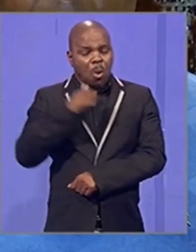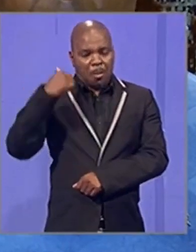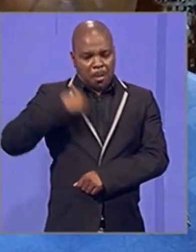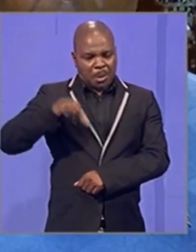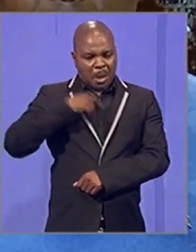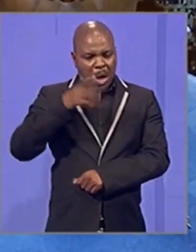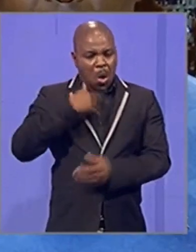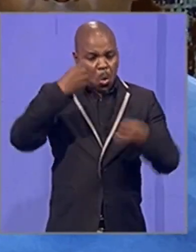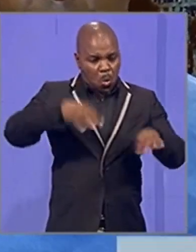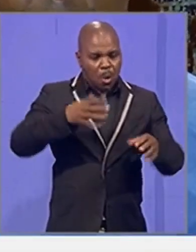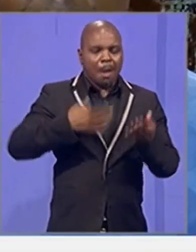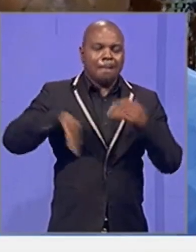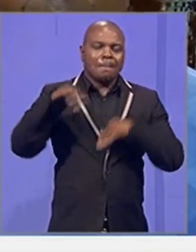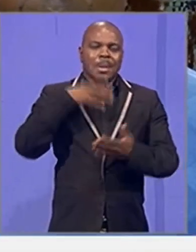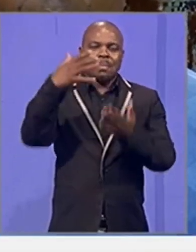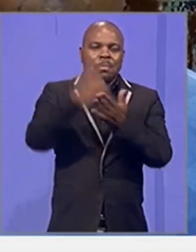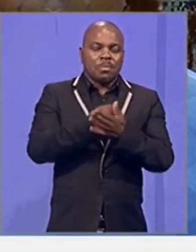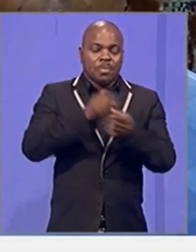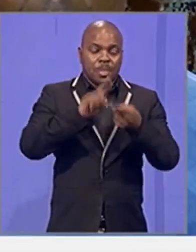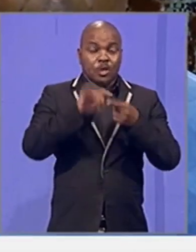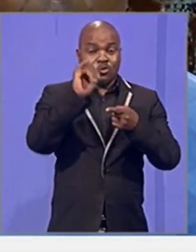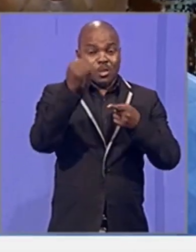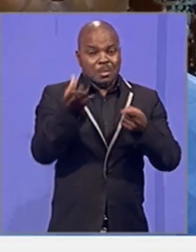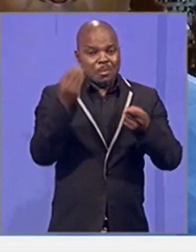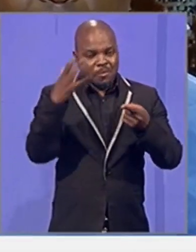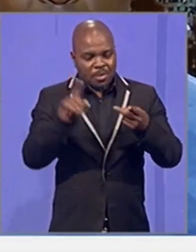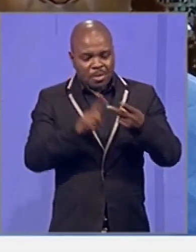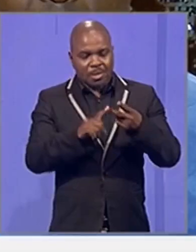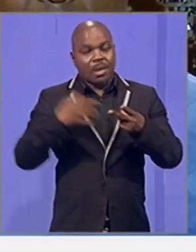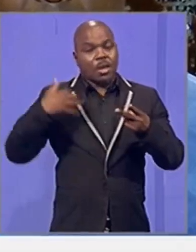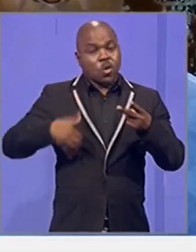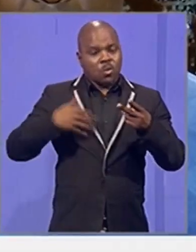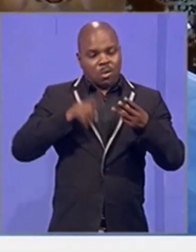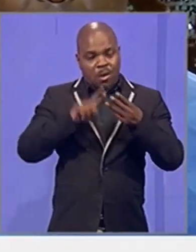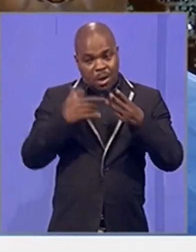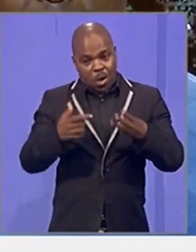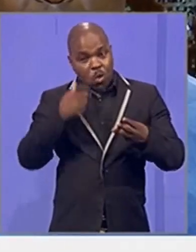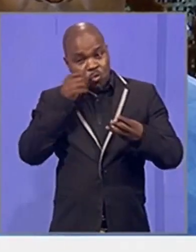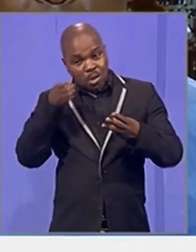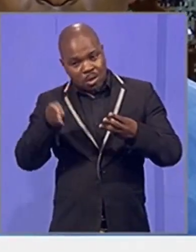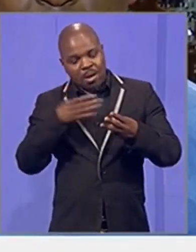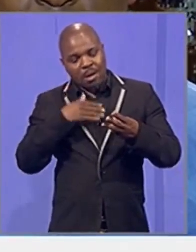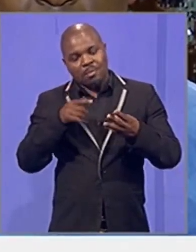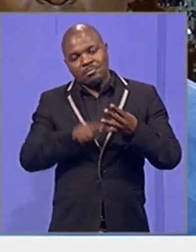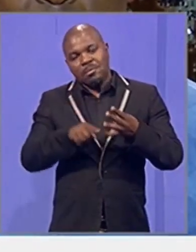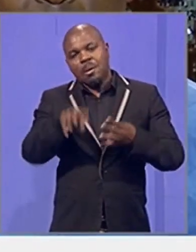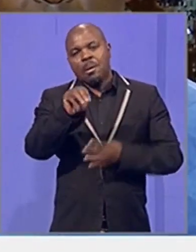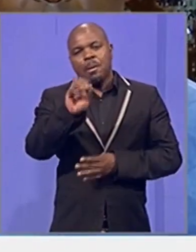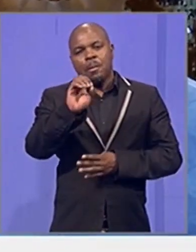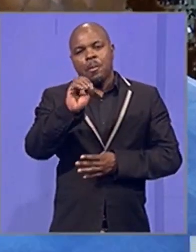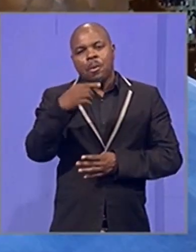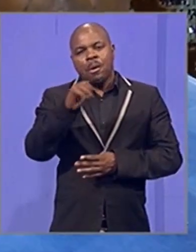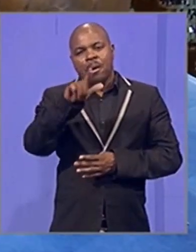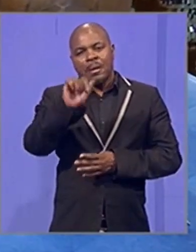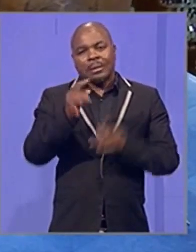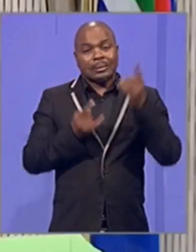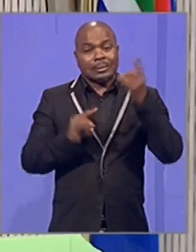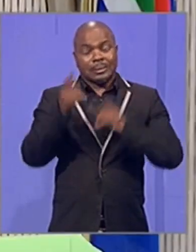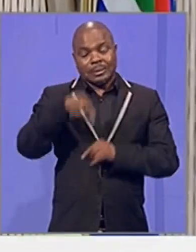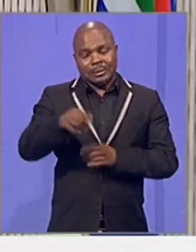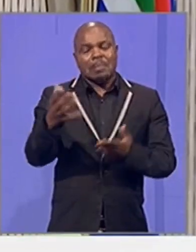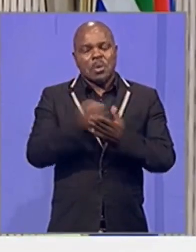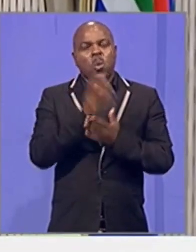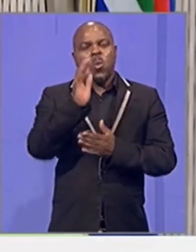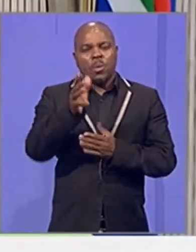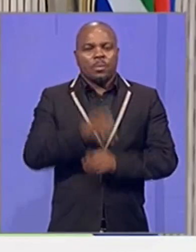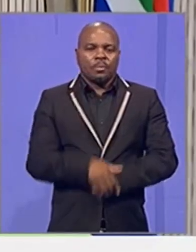we lost. We got Johannes Bekbek, got De Kuru Lebi back. Now it's Tsuan, we are in the middle of taking Mohali city before the end of this evening as well.